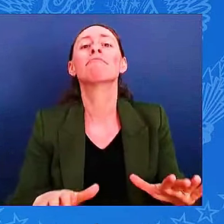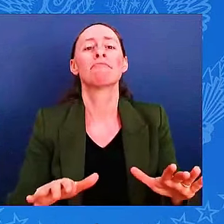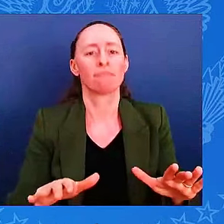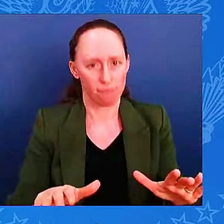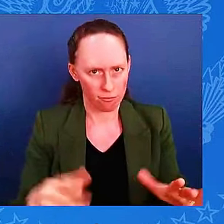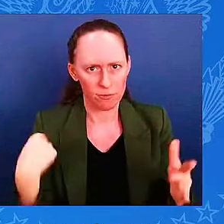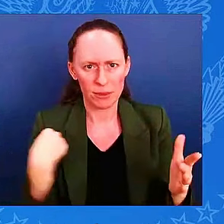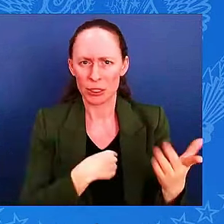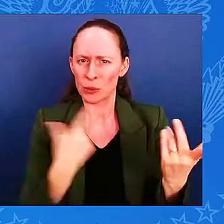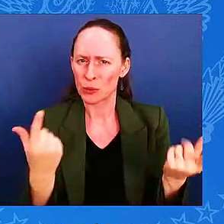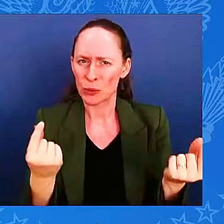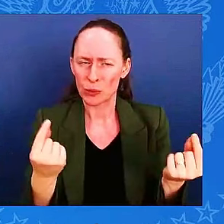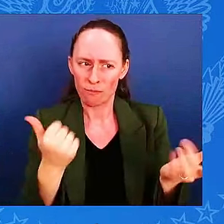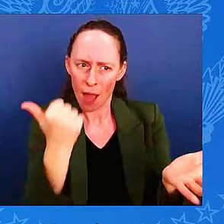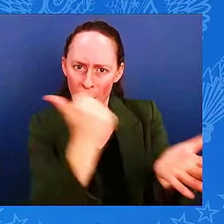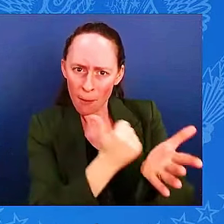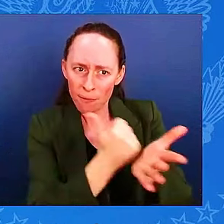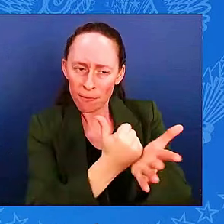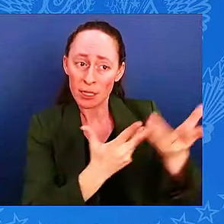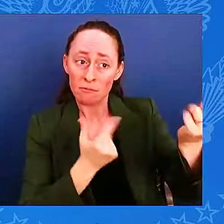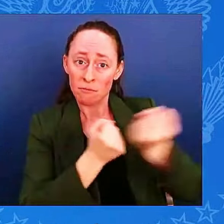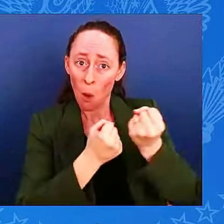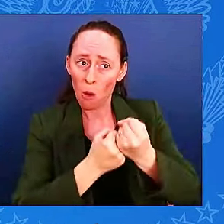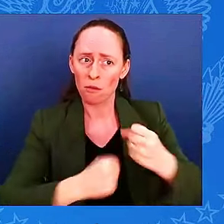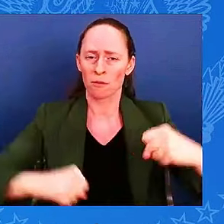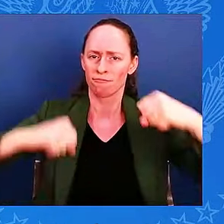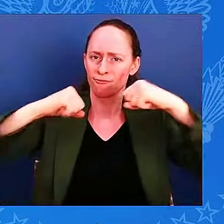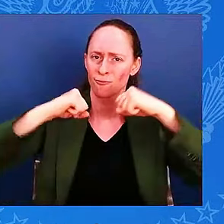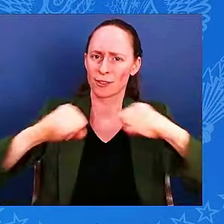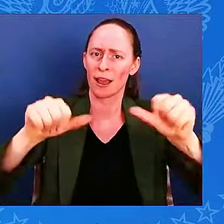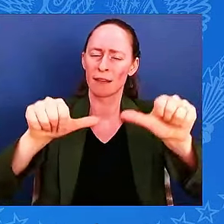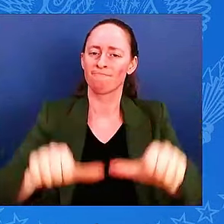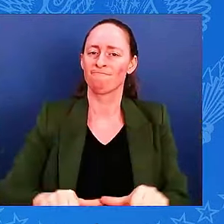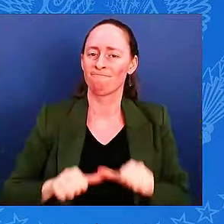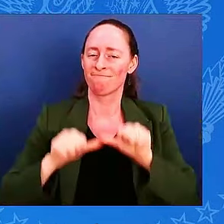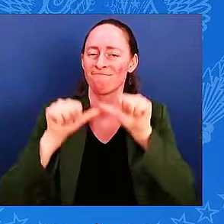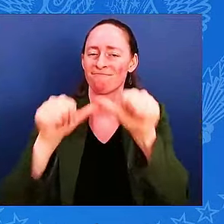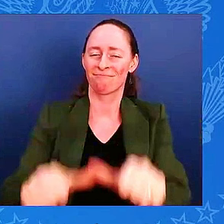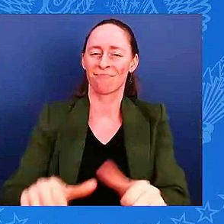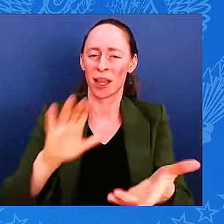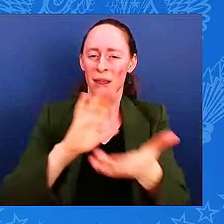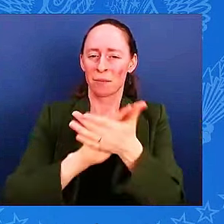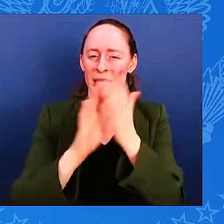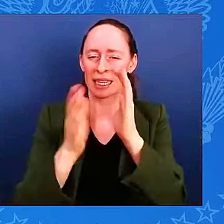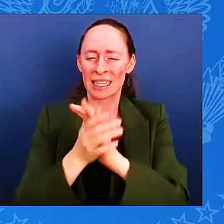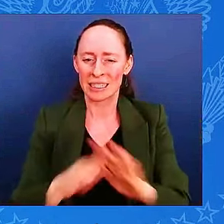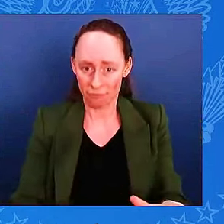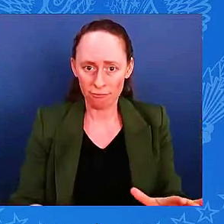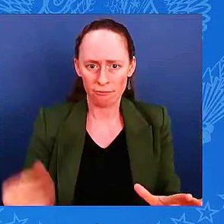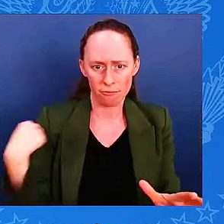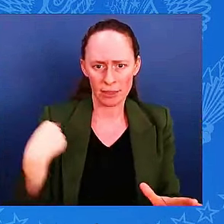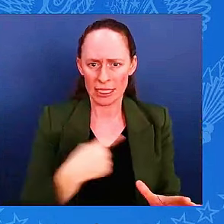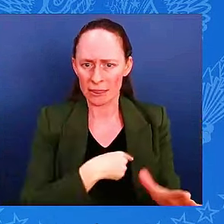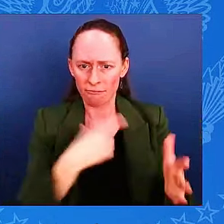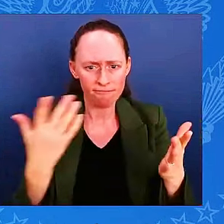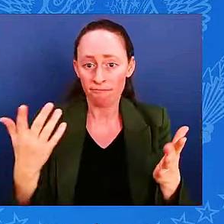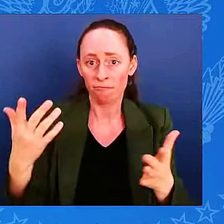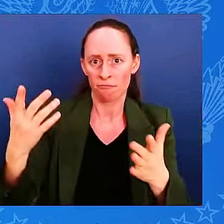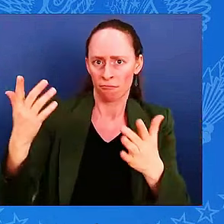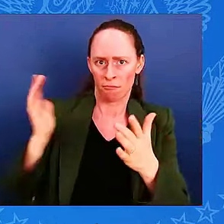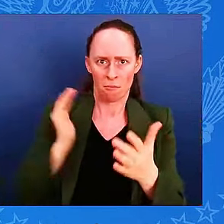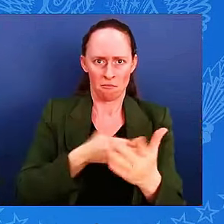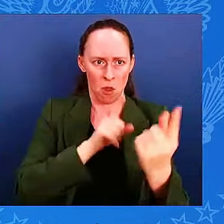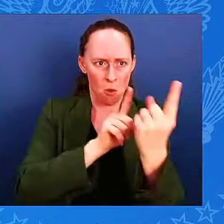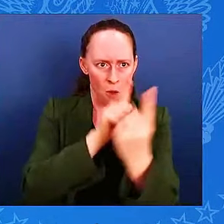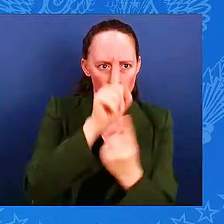own part, both at bilateral and multilateral level, and it is now necessary to increasingly